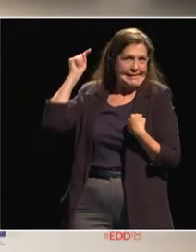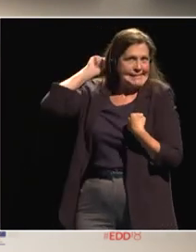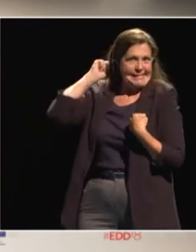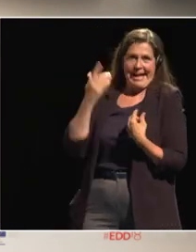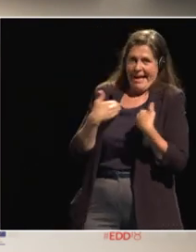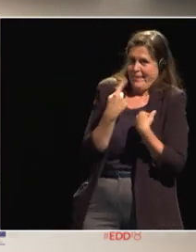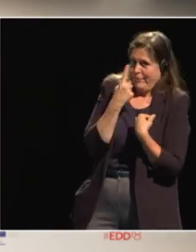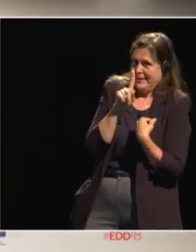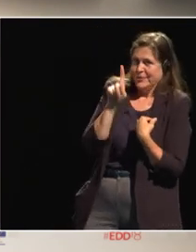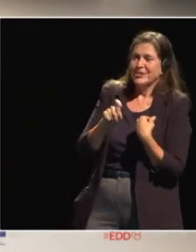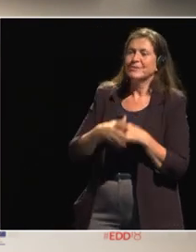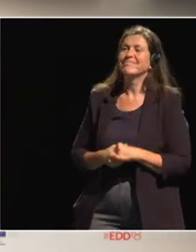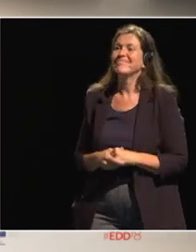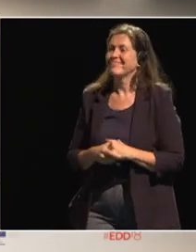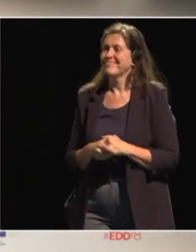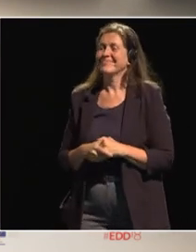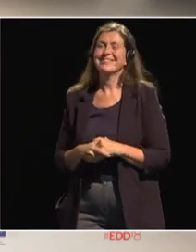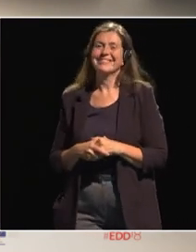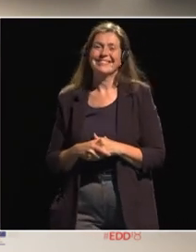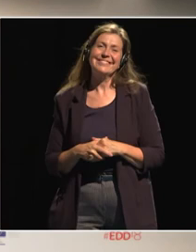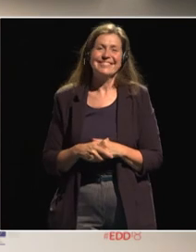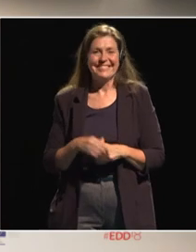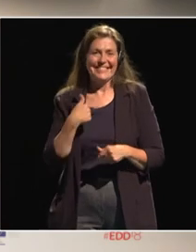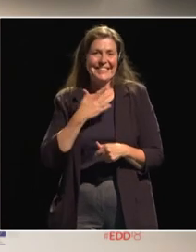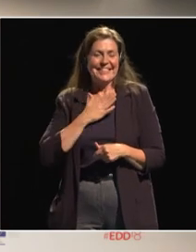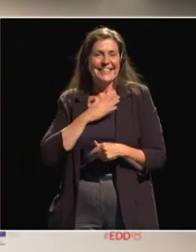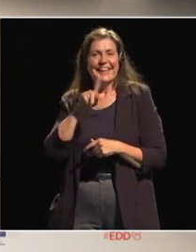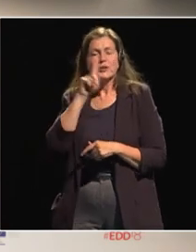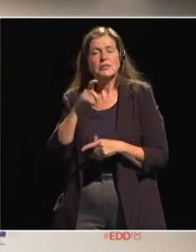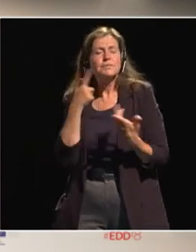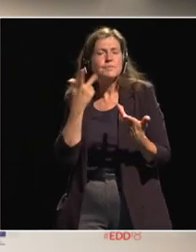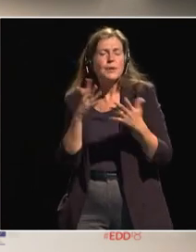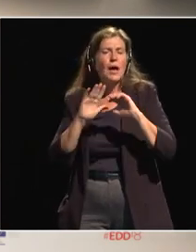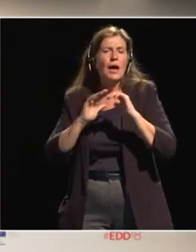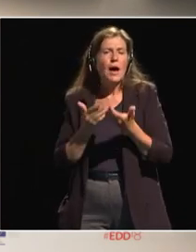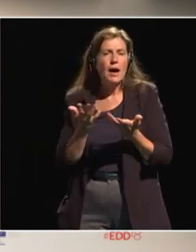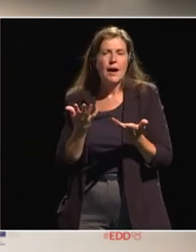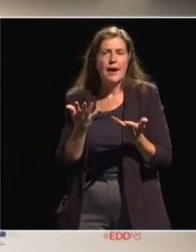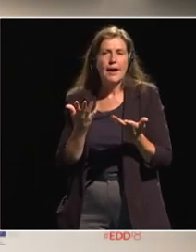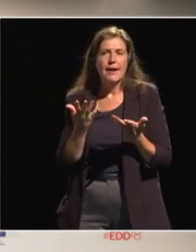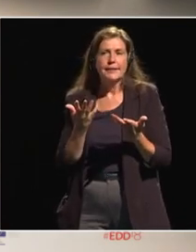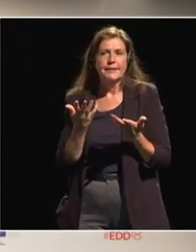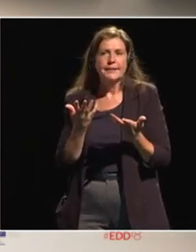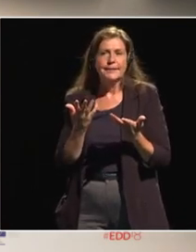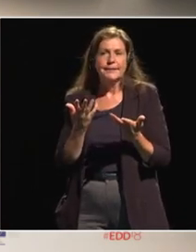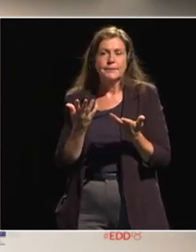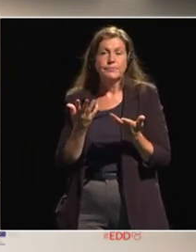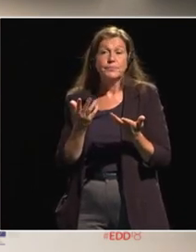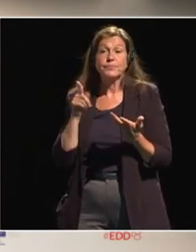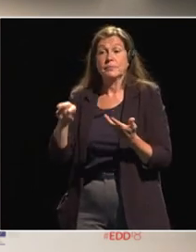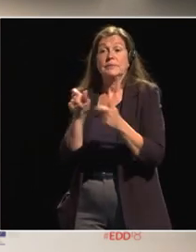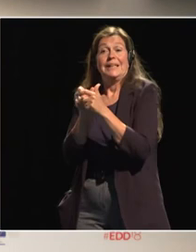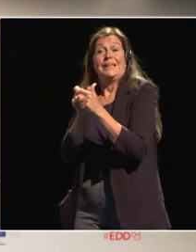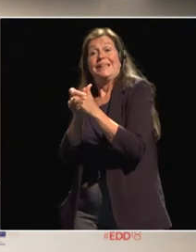can wait i'll go with yours i'll go with mine um how do we get um the the industry